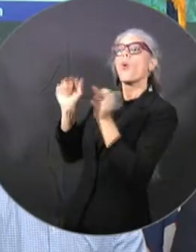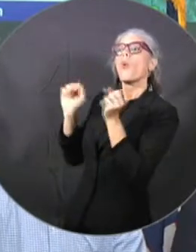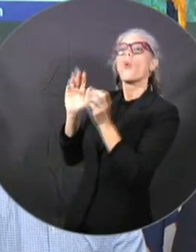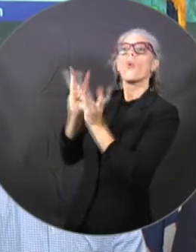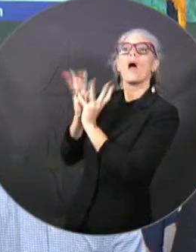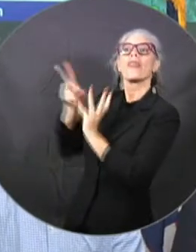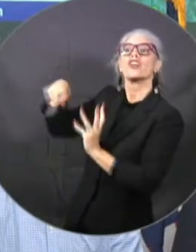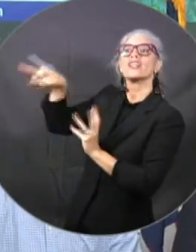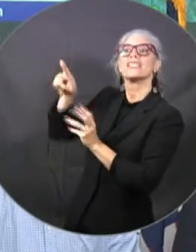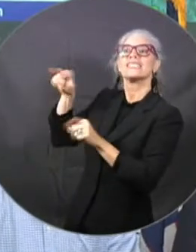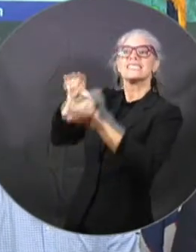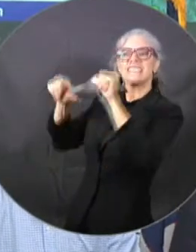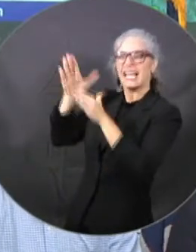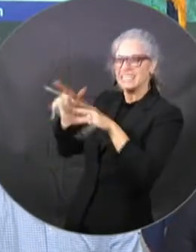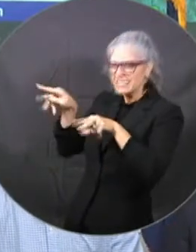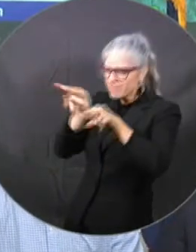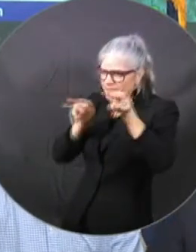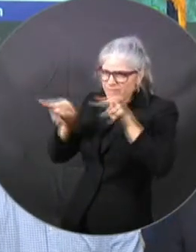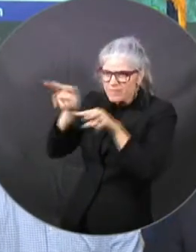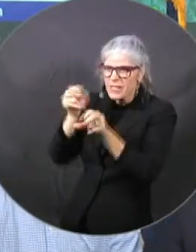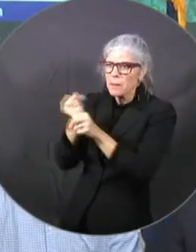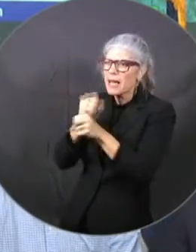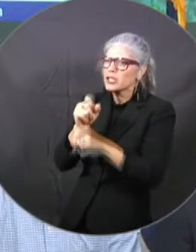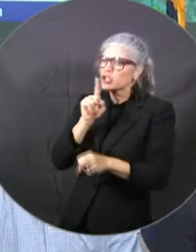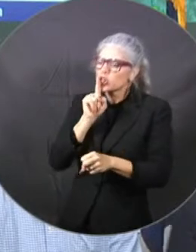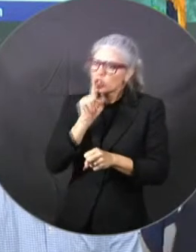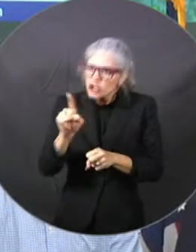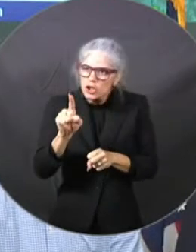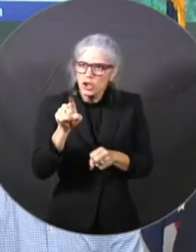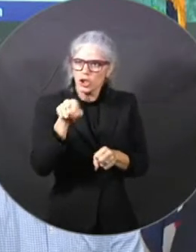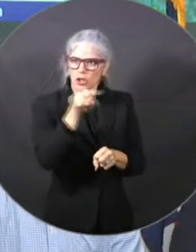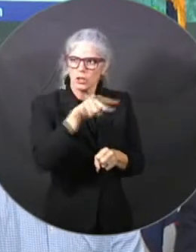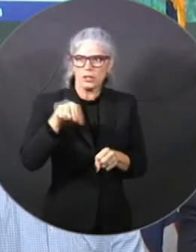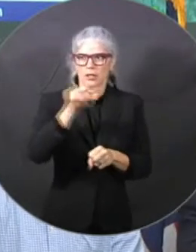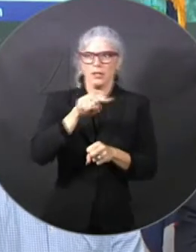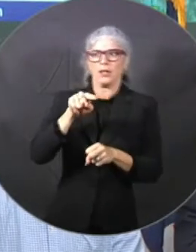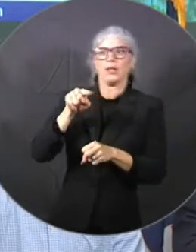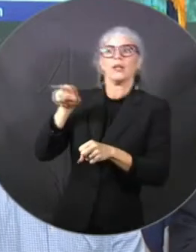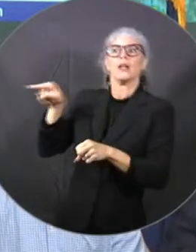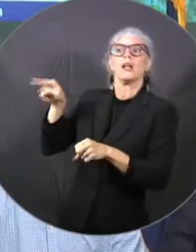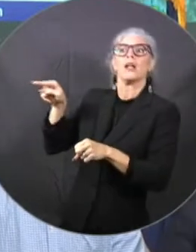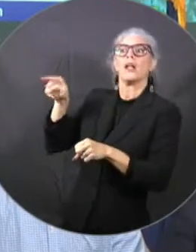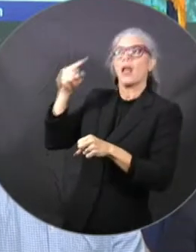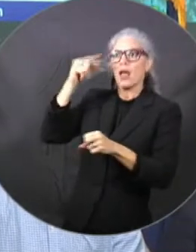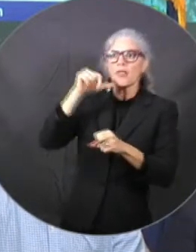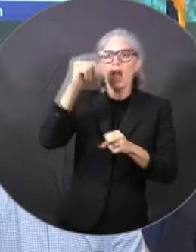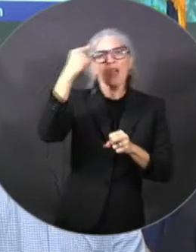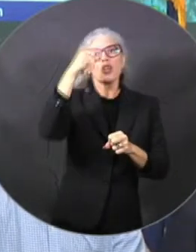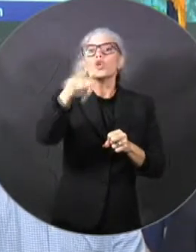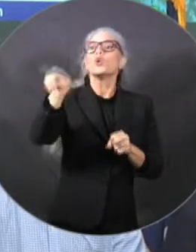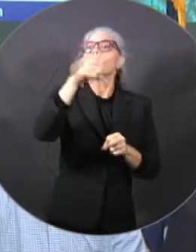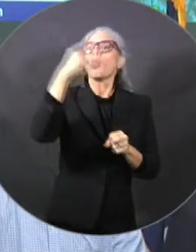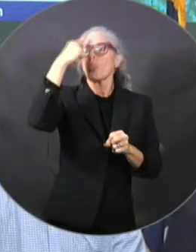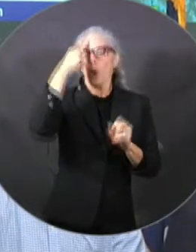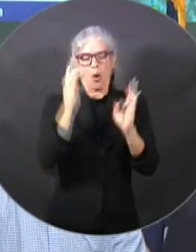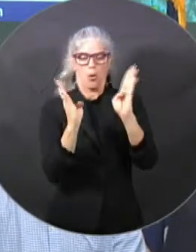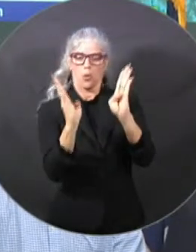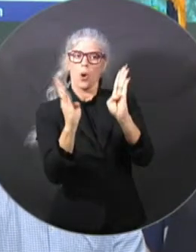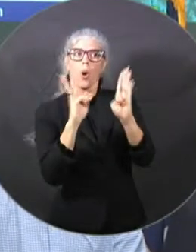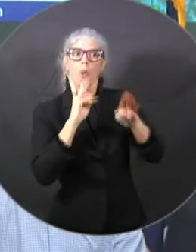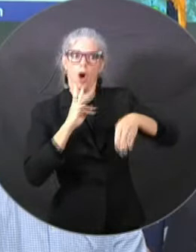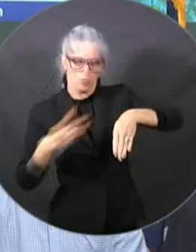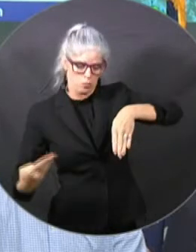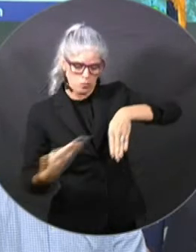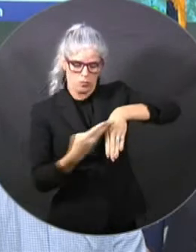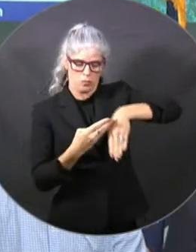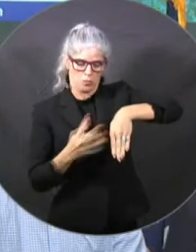on the cone. If you look at this cone on this graphic that we have here to the left, those watches and warnings for storm surge go all the way down to the